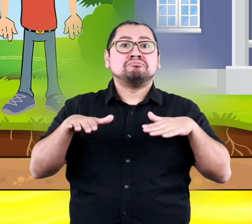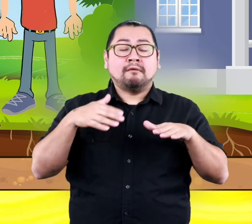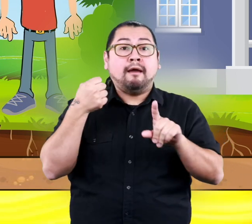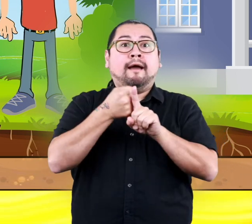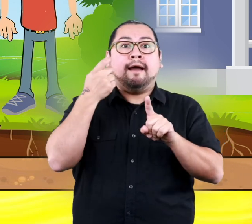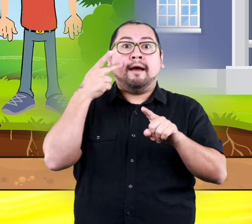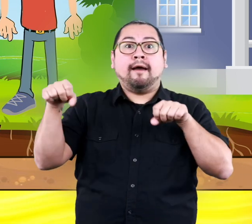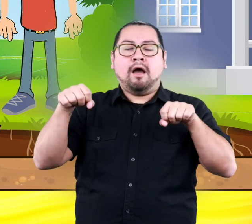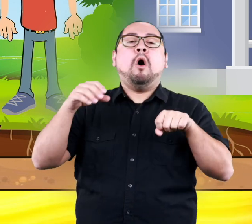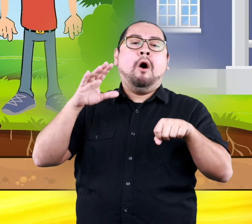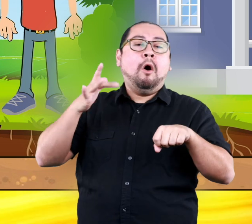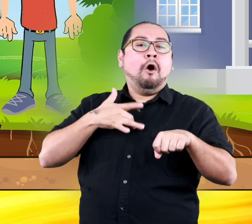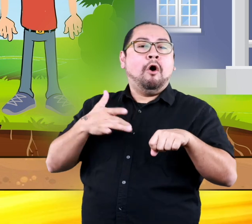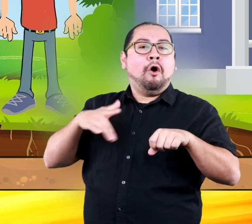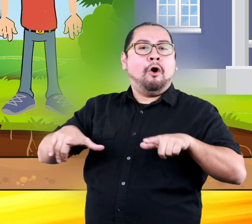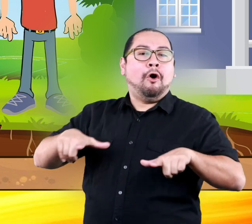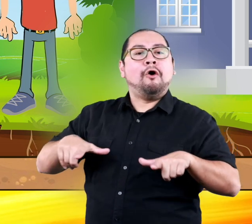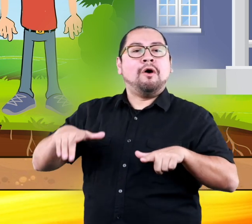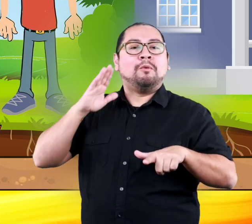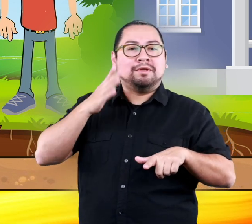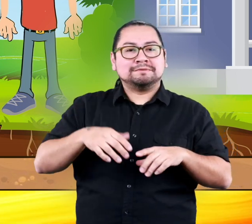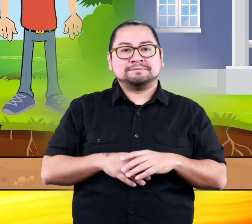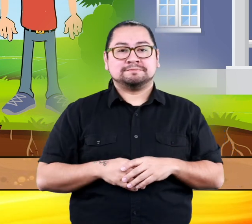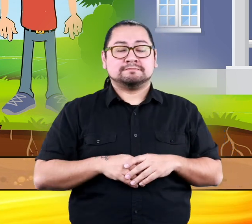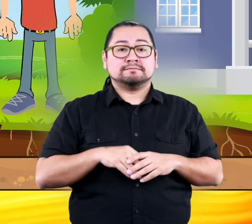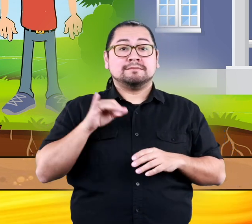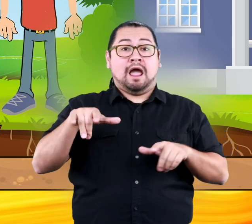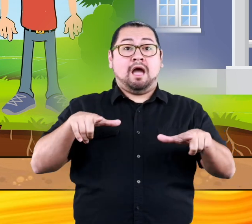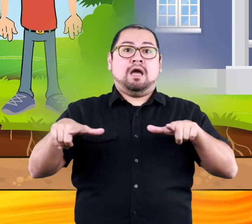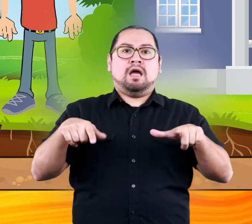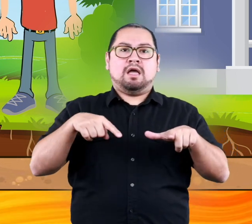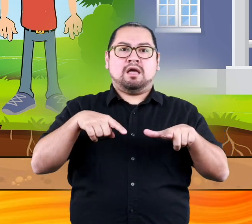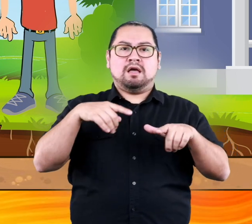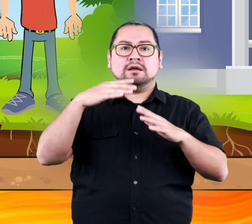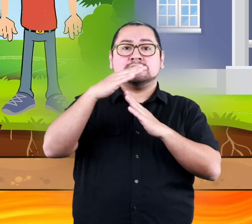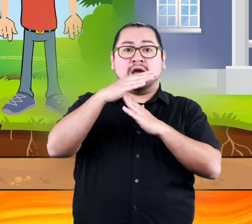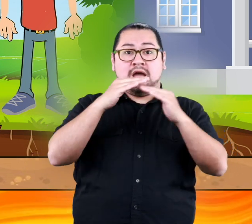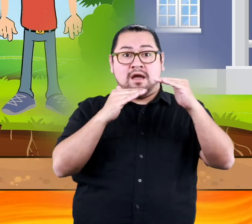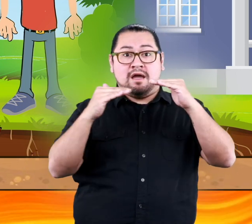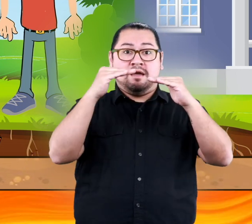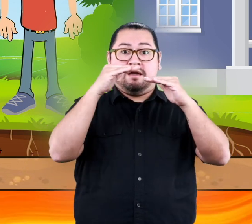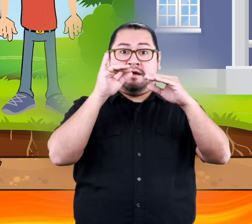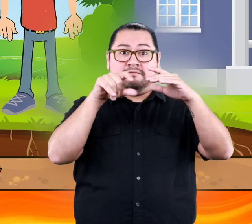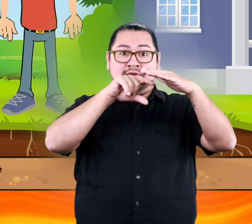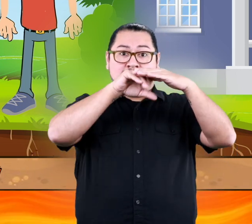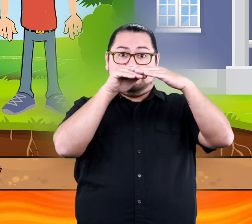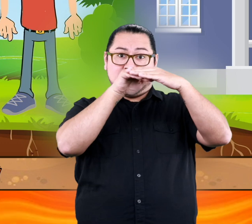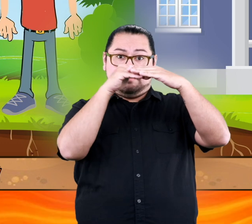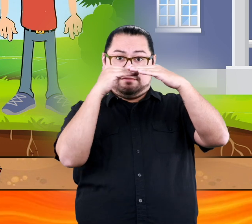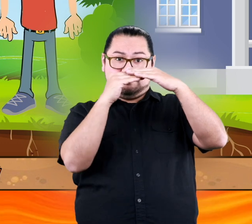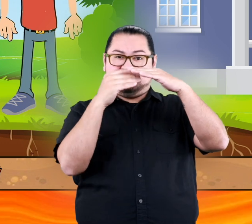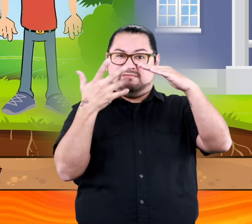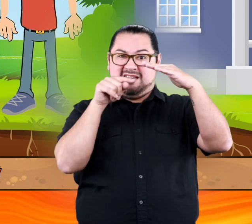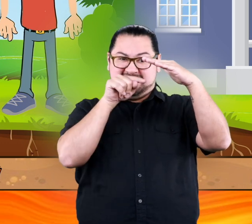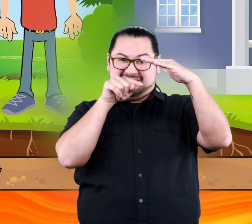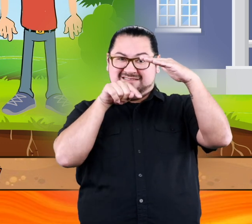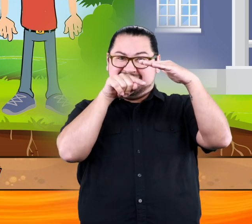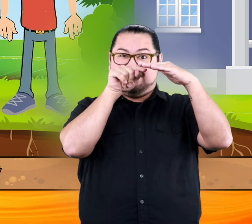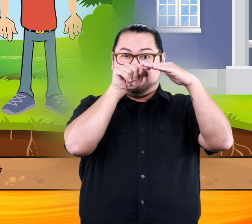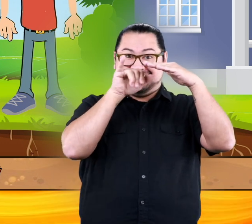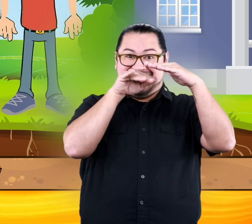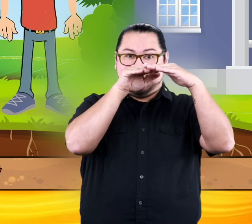movement unless there is an earthquake. This is because the plates float on top of the next layer of the earth,